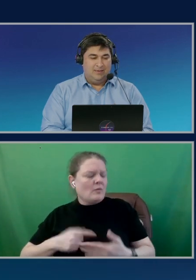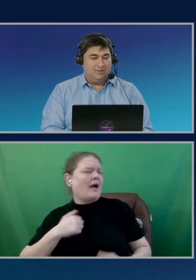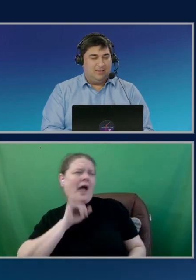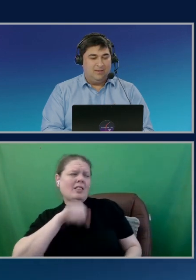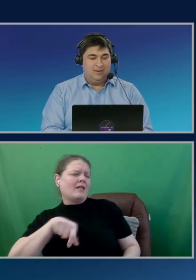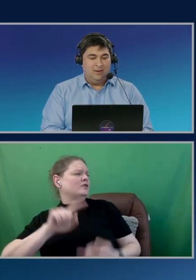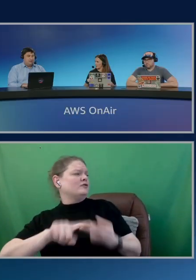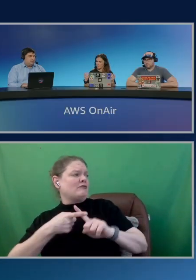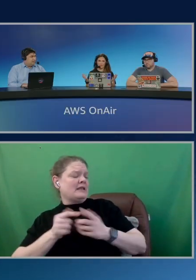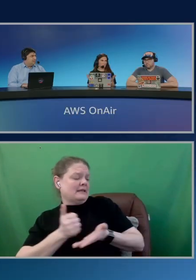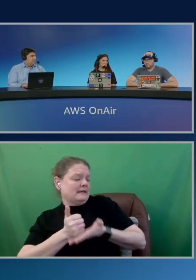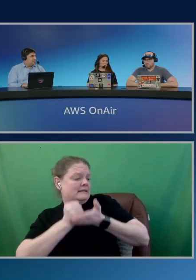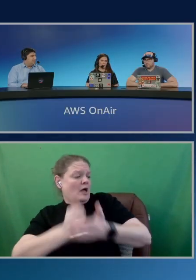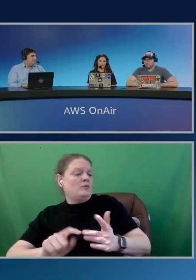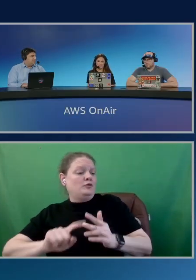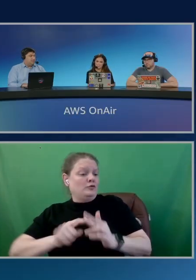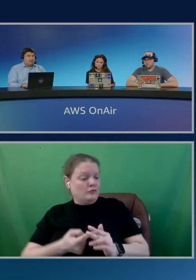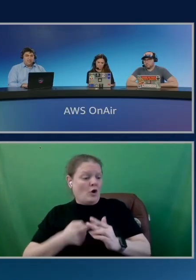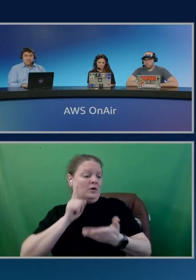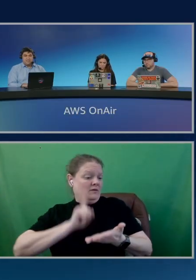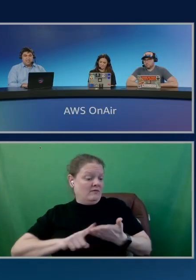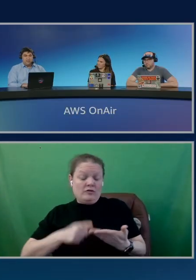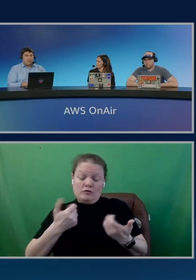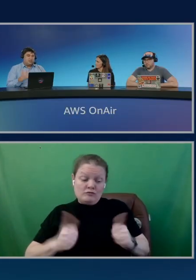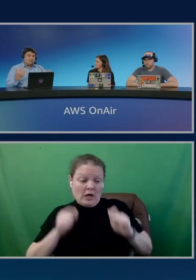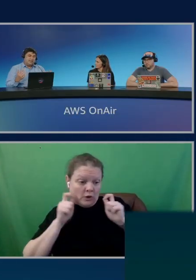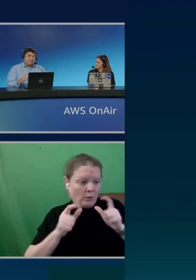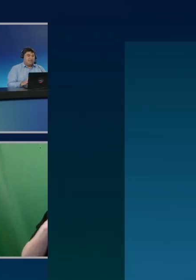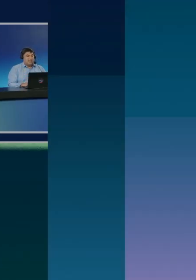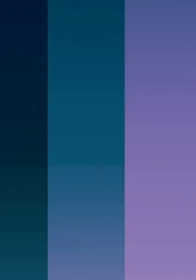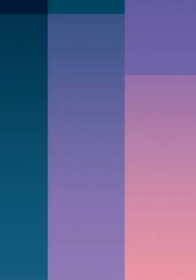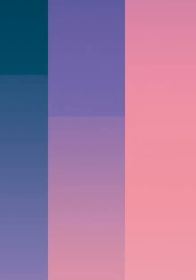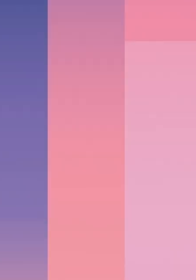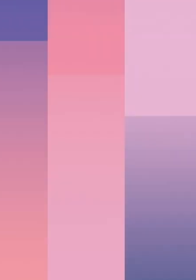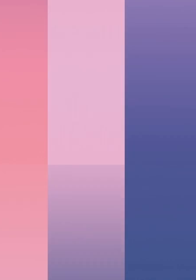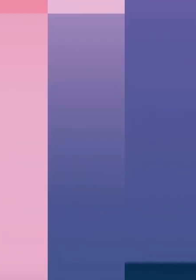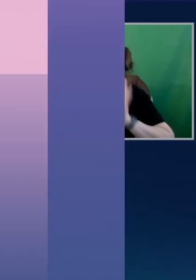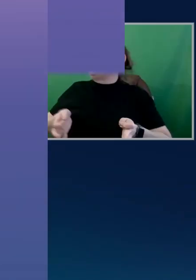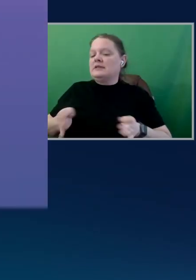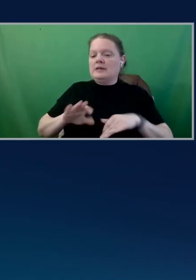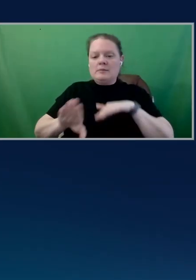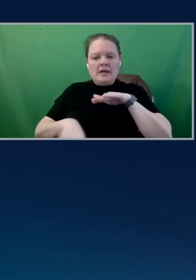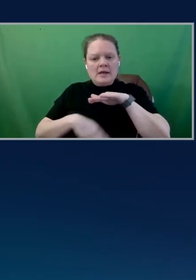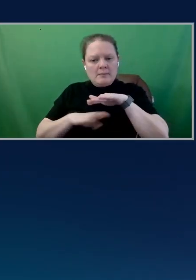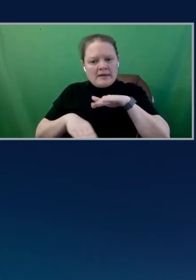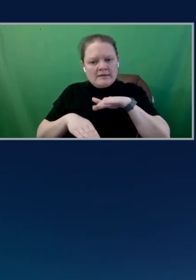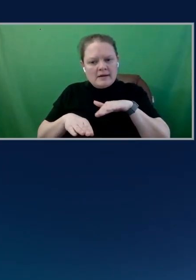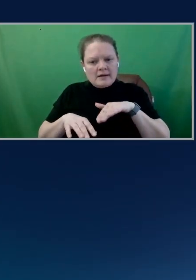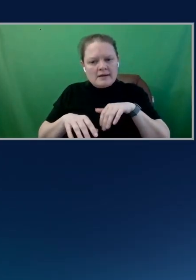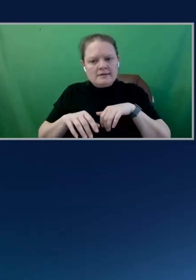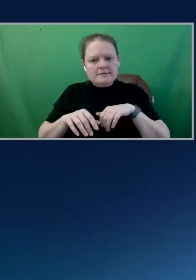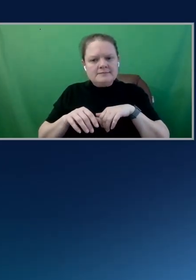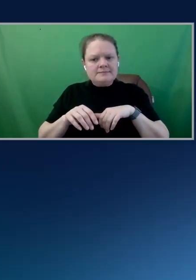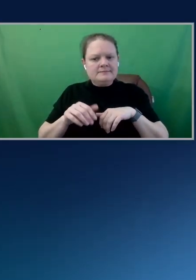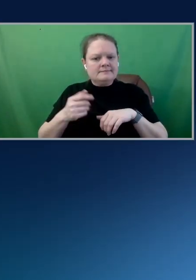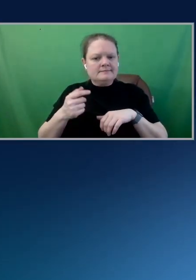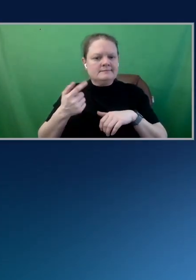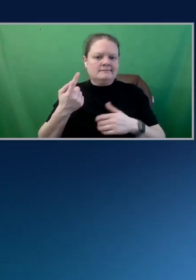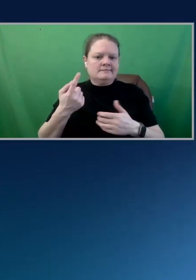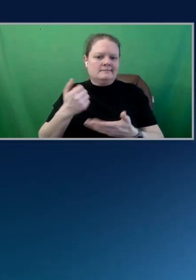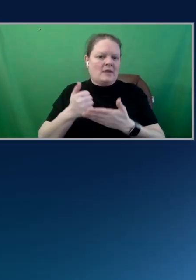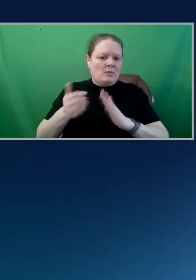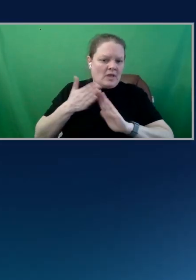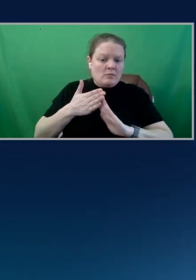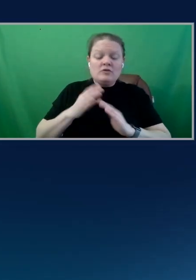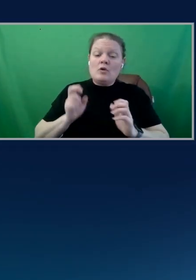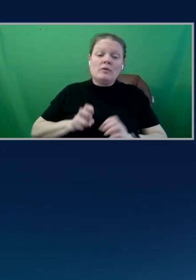get started, you know, while you're trying to wake up, get some coffee. It's absolutely. So it's basically like a pair operator. So now let's actually jump into the investigation experience.